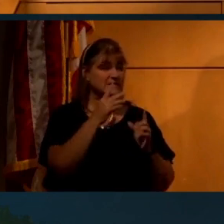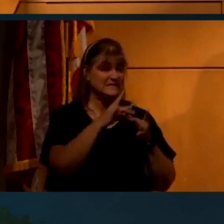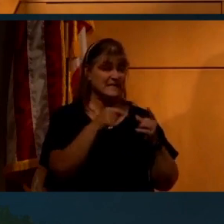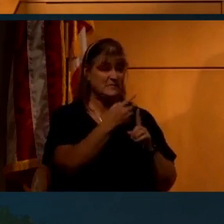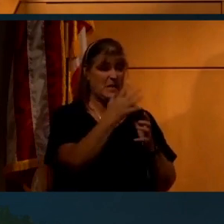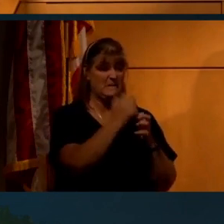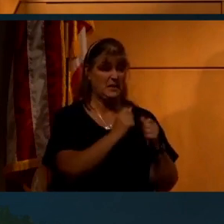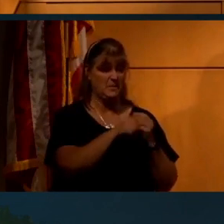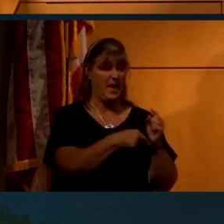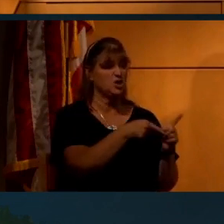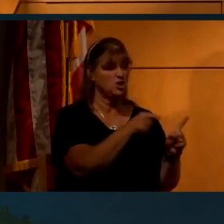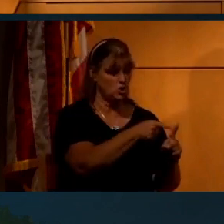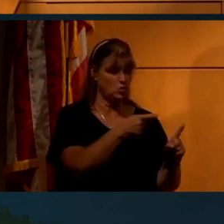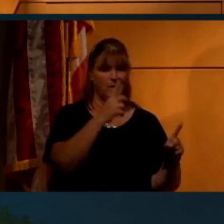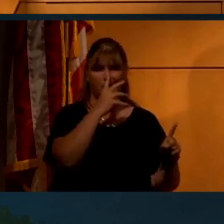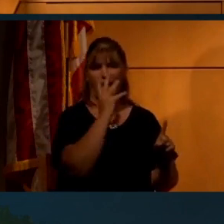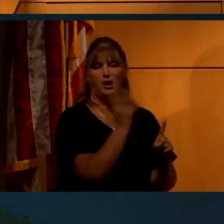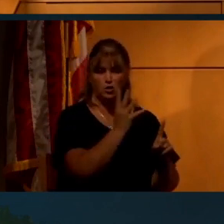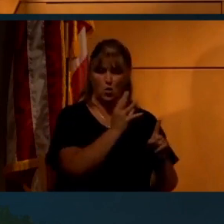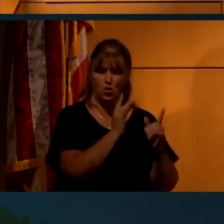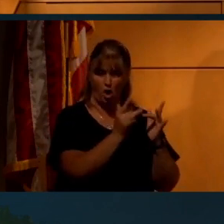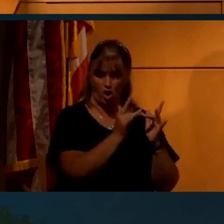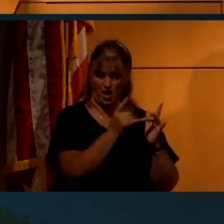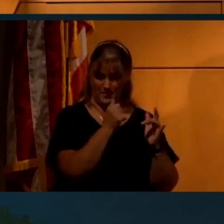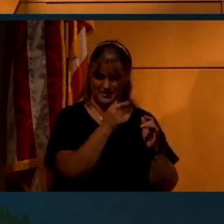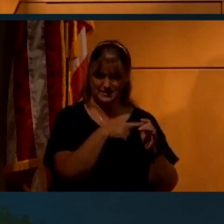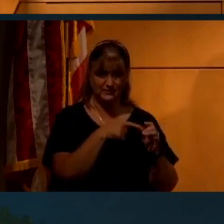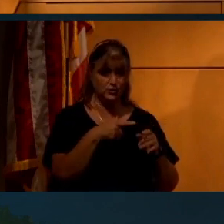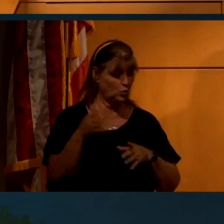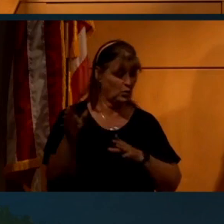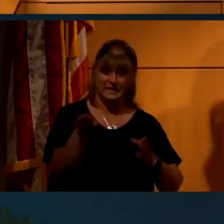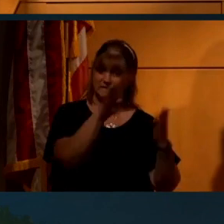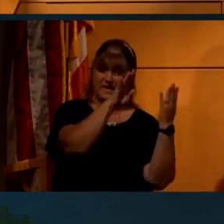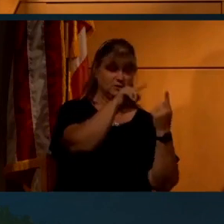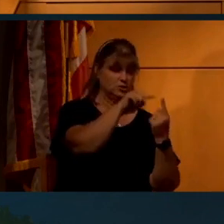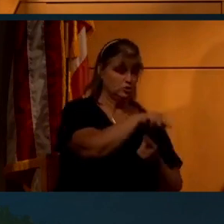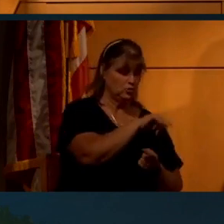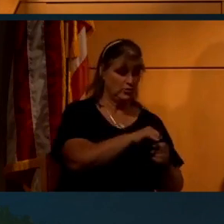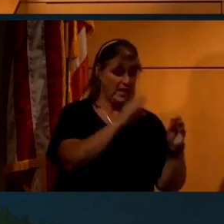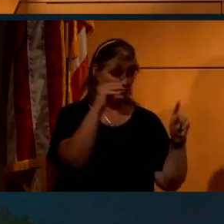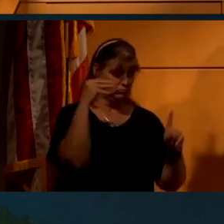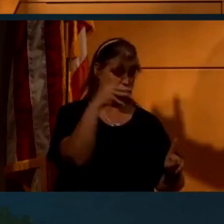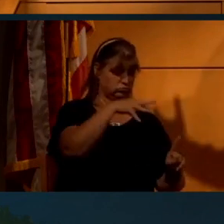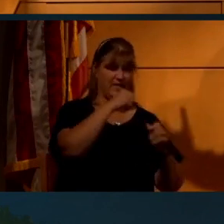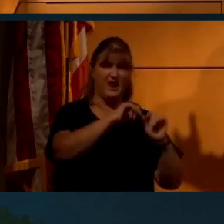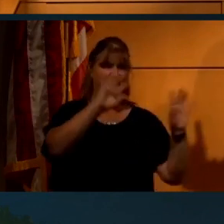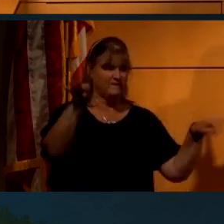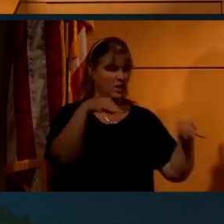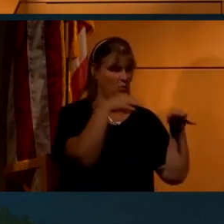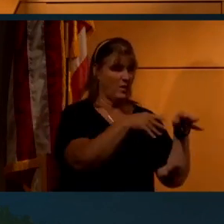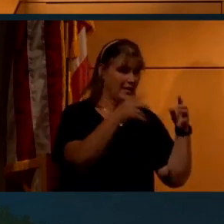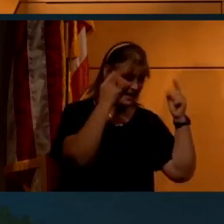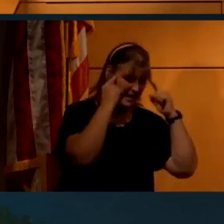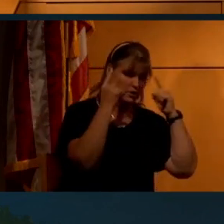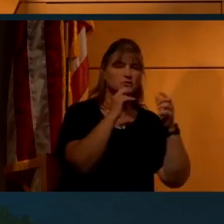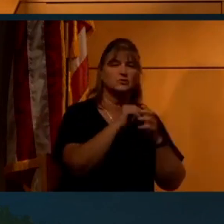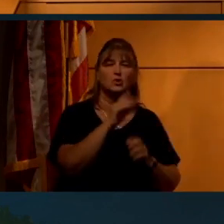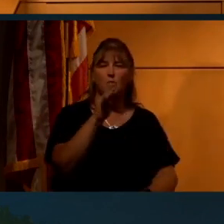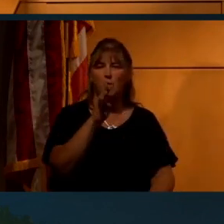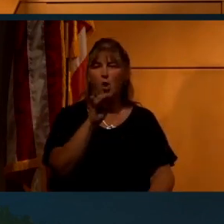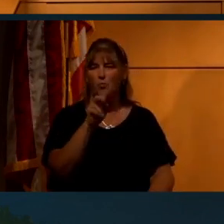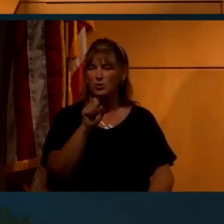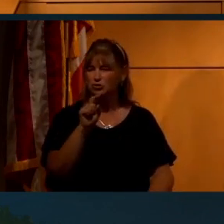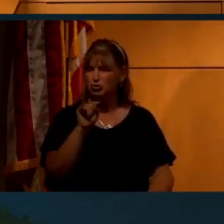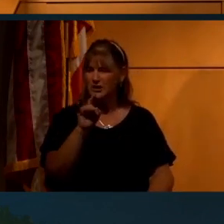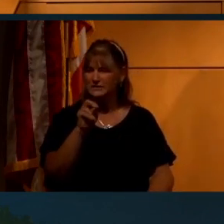says something mean about you, ignore it online. Because if you call attention to it, shine a spotlight on it, then everybody hears about it. And that's what Barbra Streisand